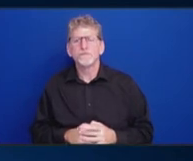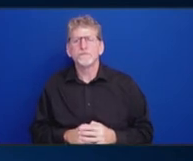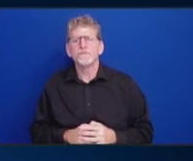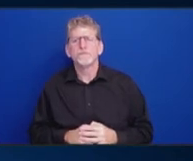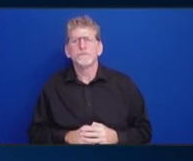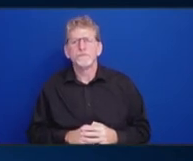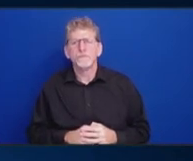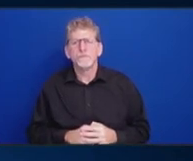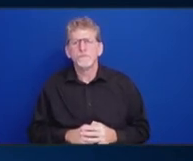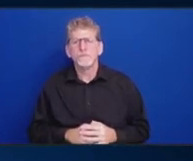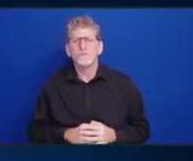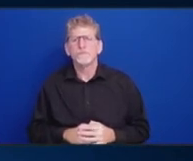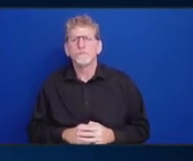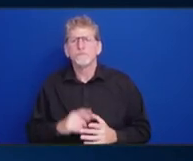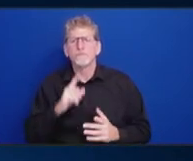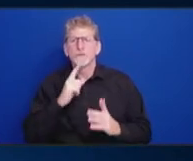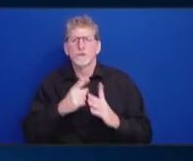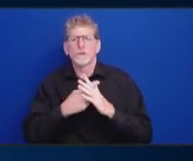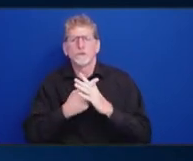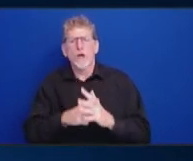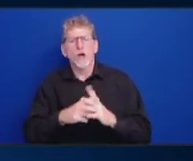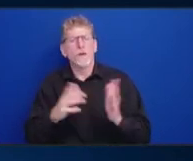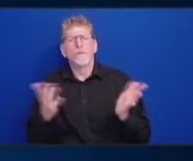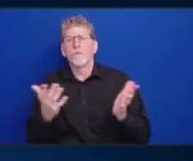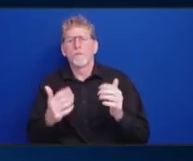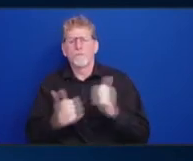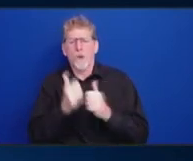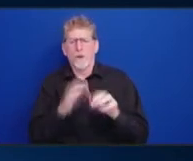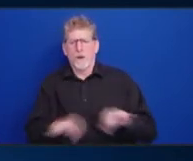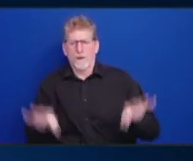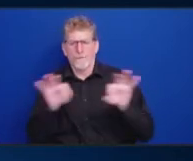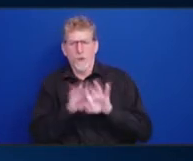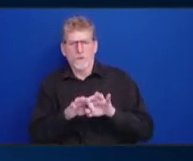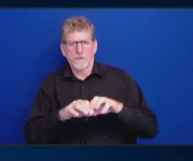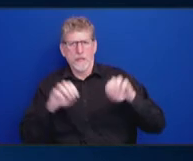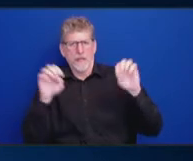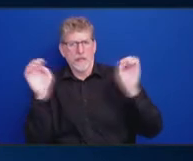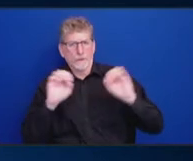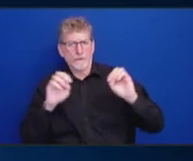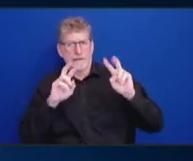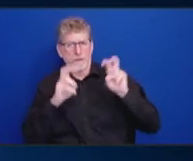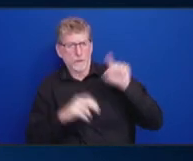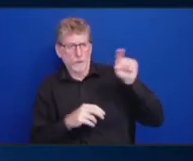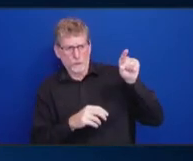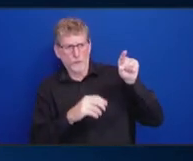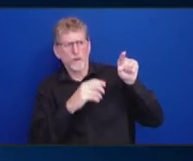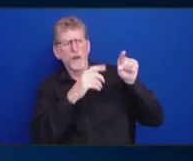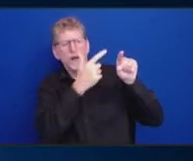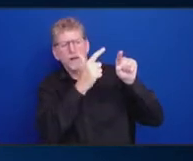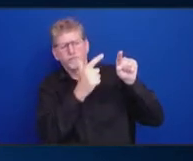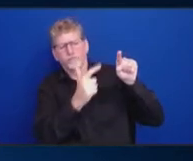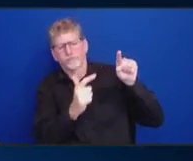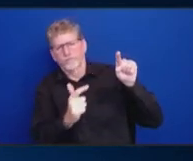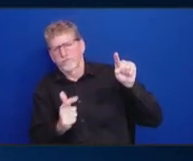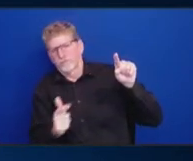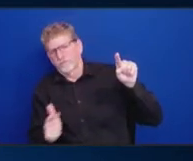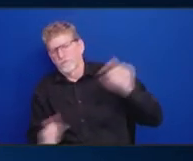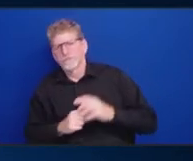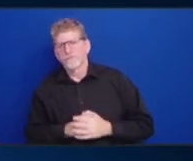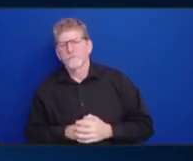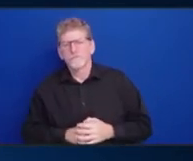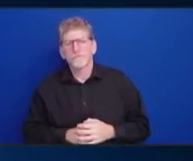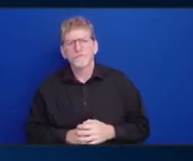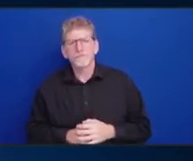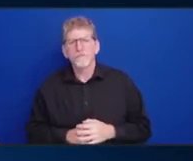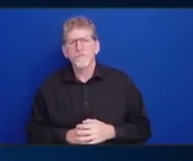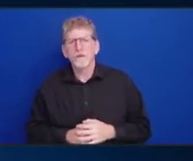up first and then go down the line of list of issues. One of the things that I wanted to bring